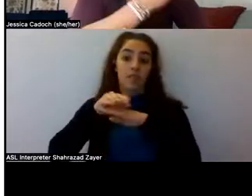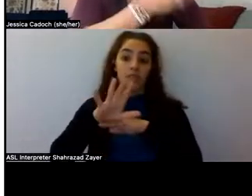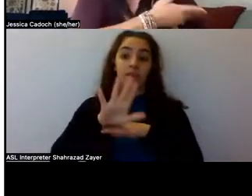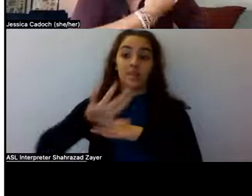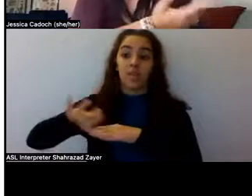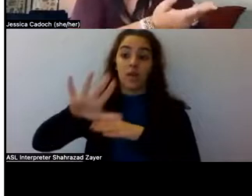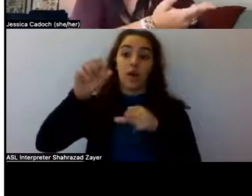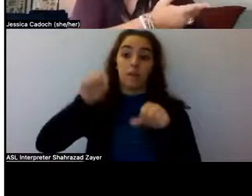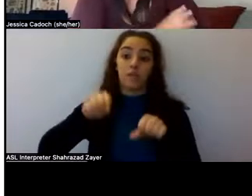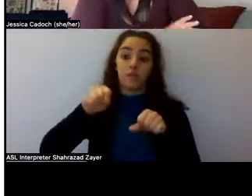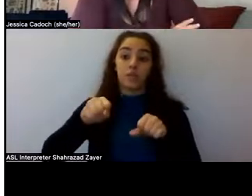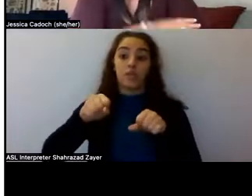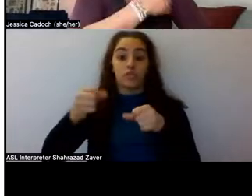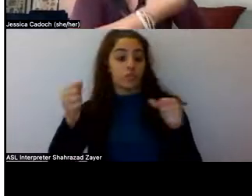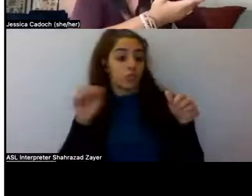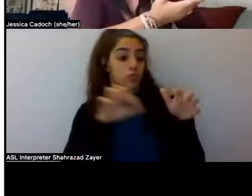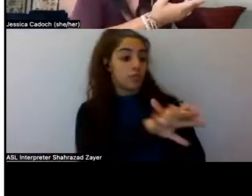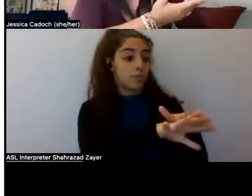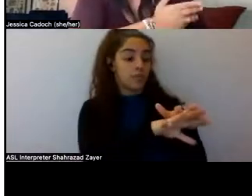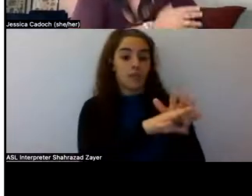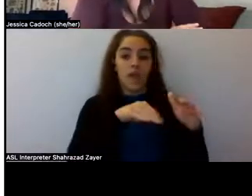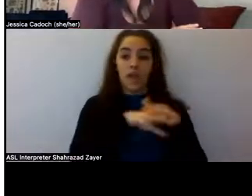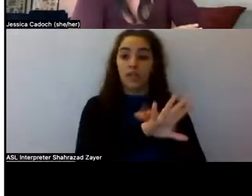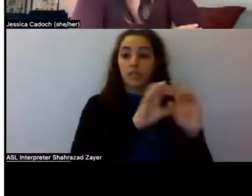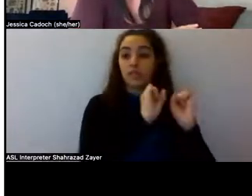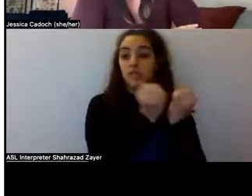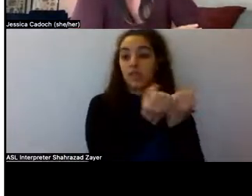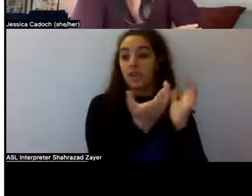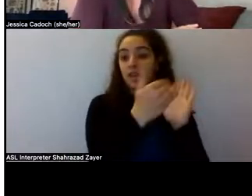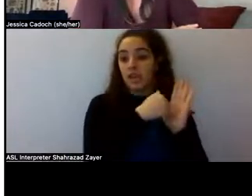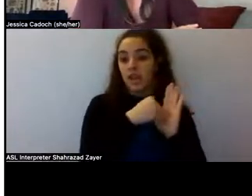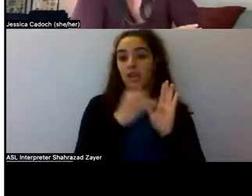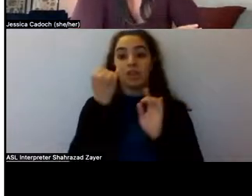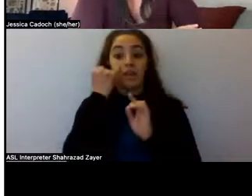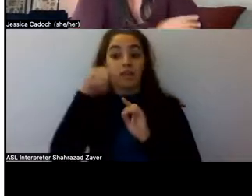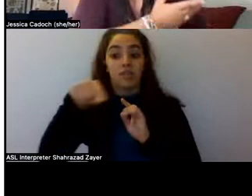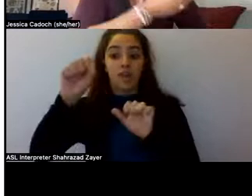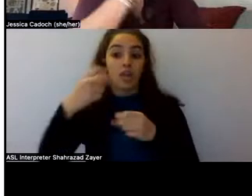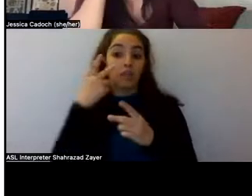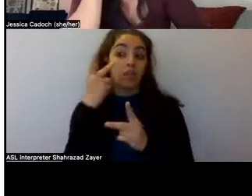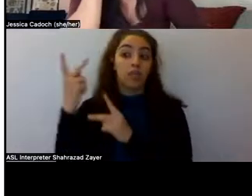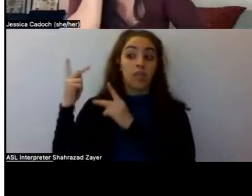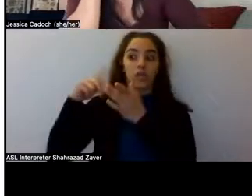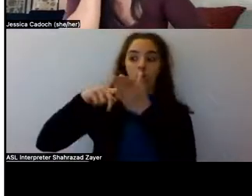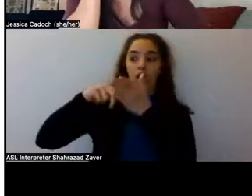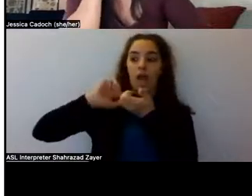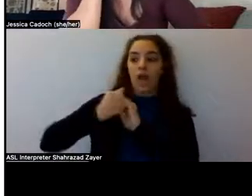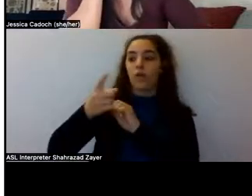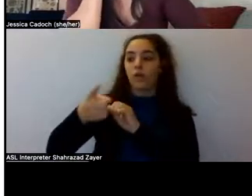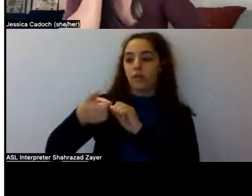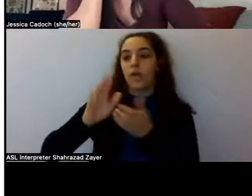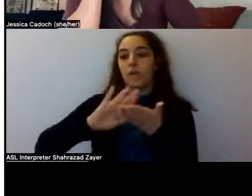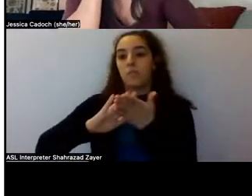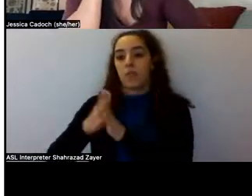and really reflect on what they had done that sent them to prison in the first place. Um, I don't have, um, I the,